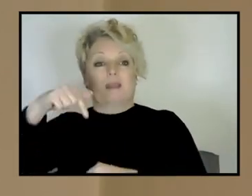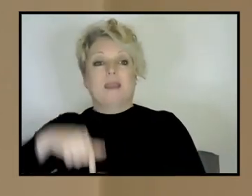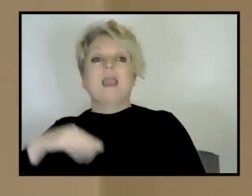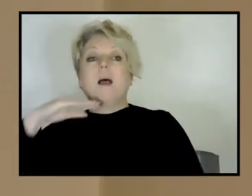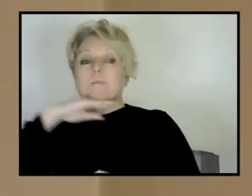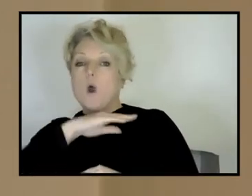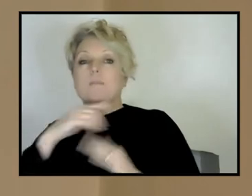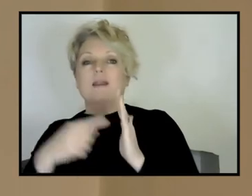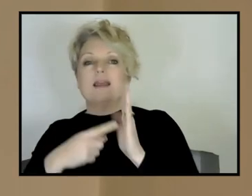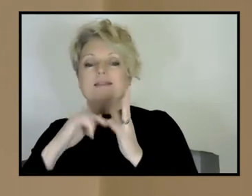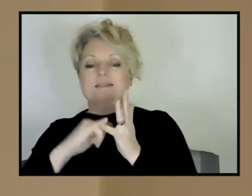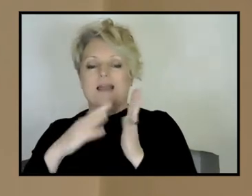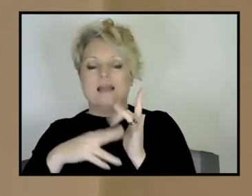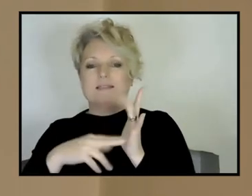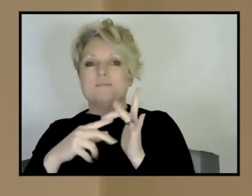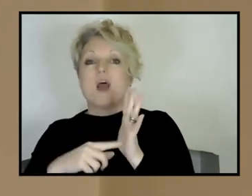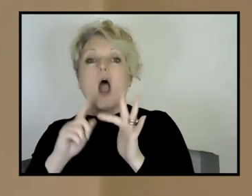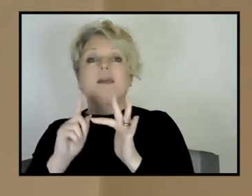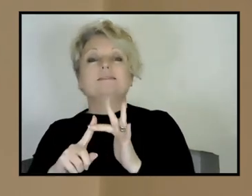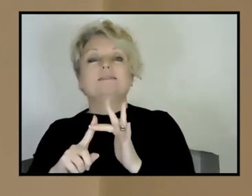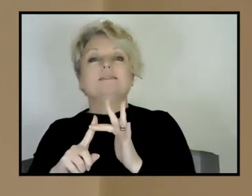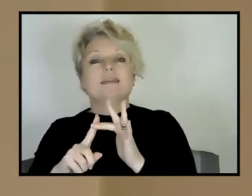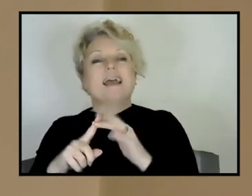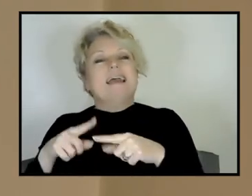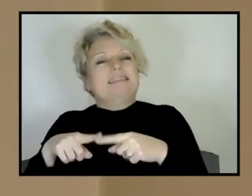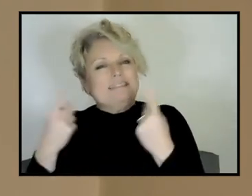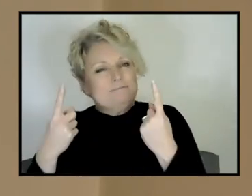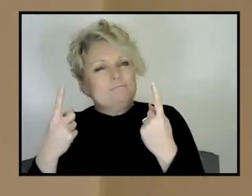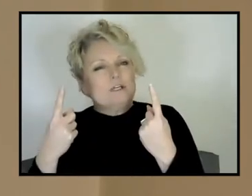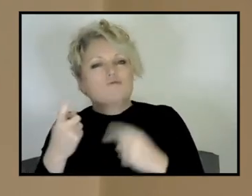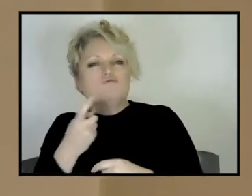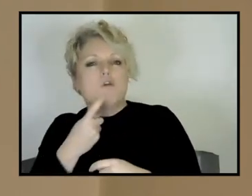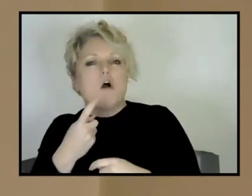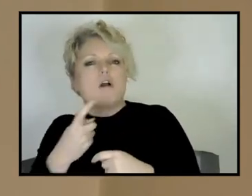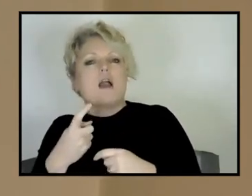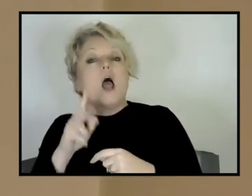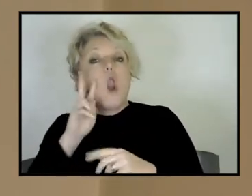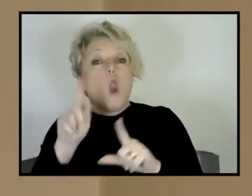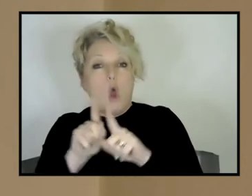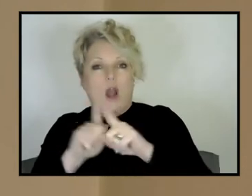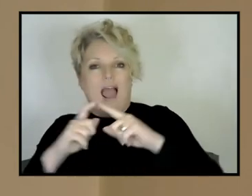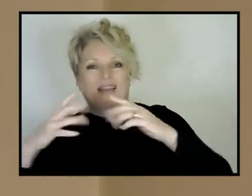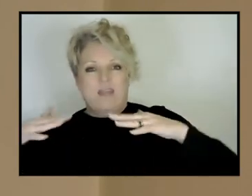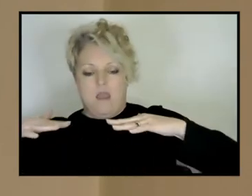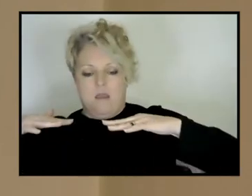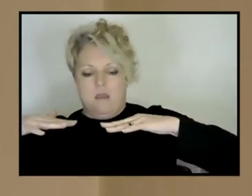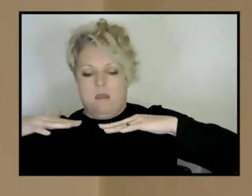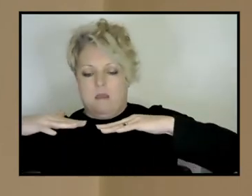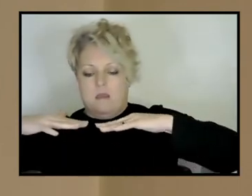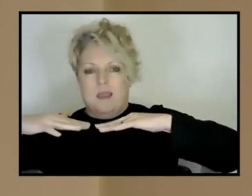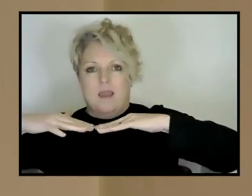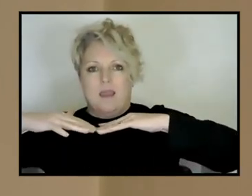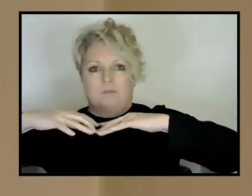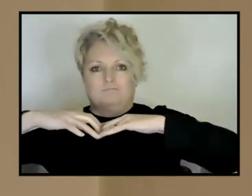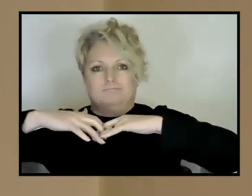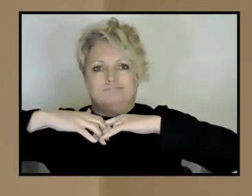Pete used before, which is a series of fold belts that have been basically velcroed onto the older Archean